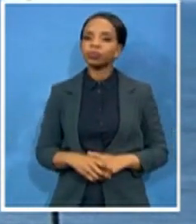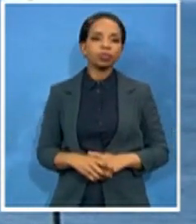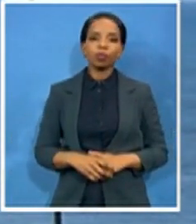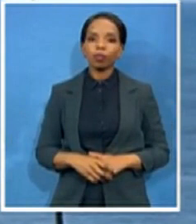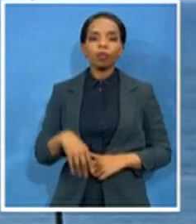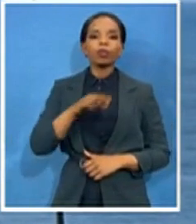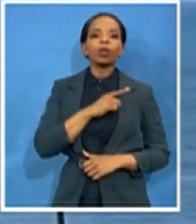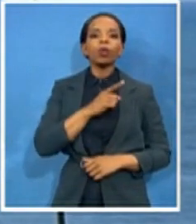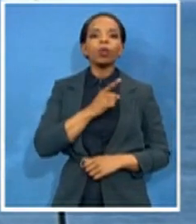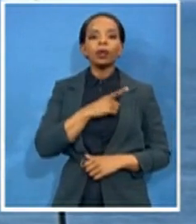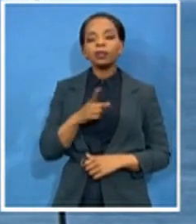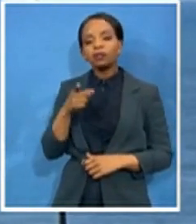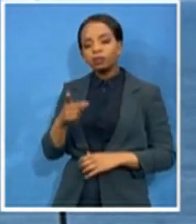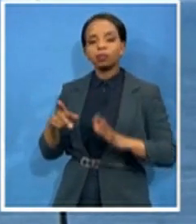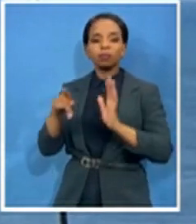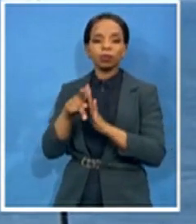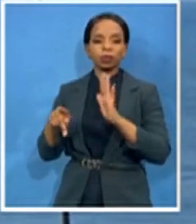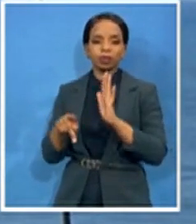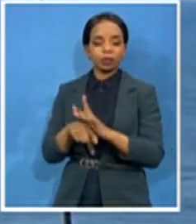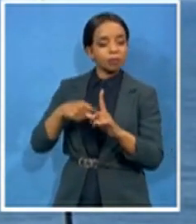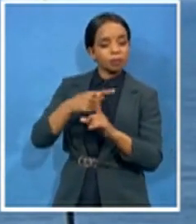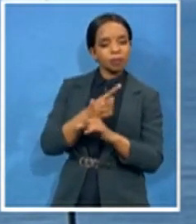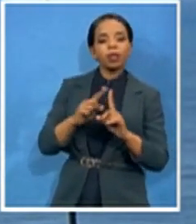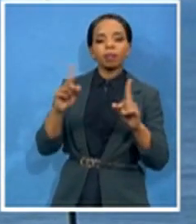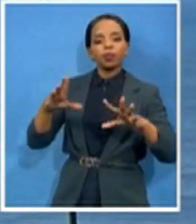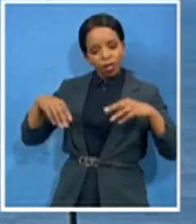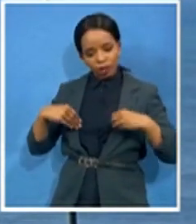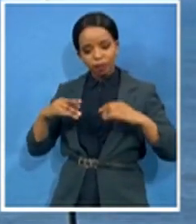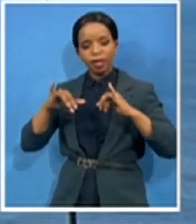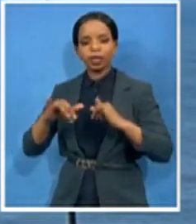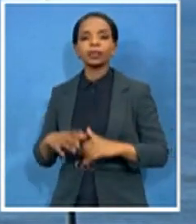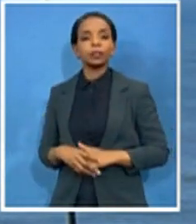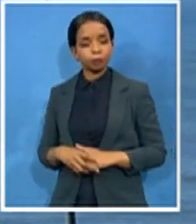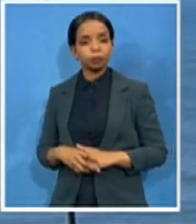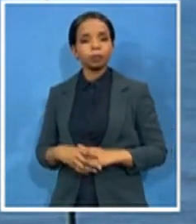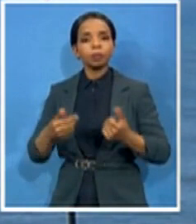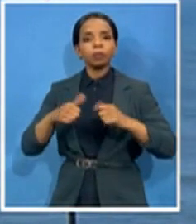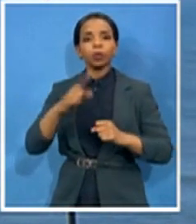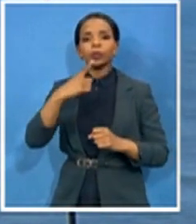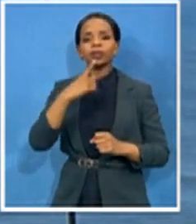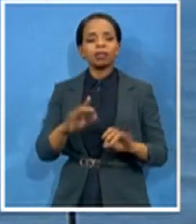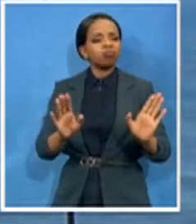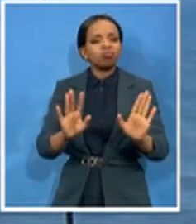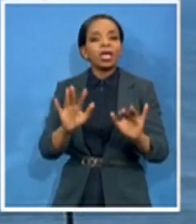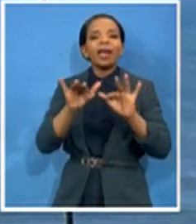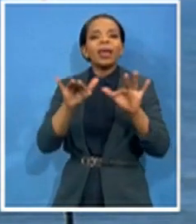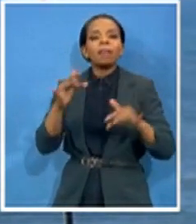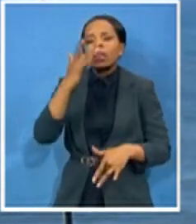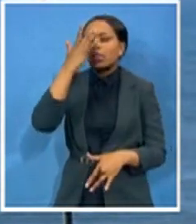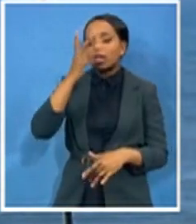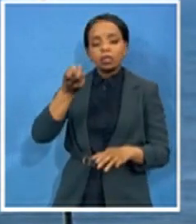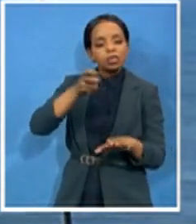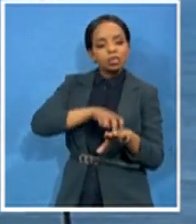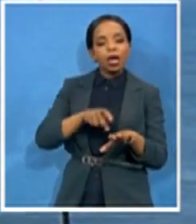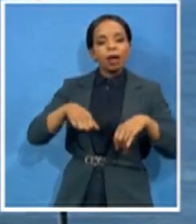accepted that. And therefore, we said we are not going to transport patients with a motorbike. But the other work of procuring and